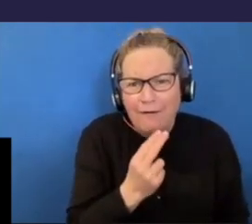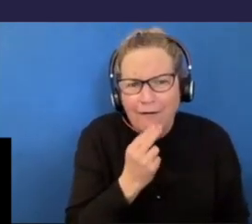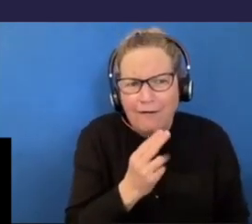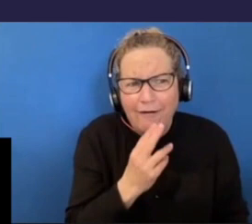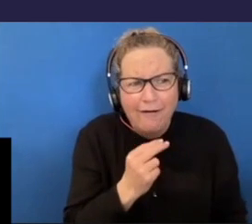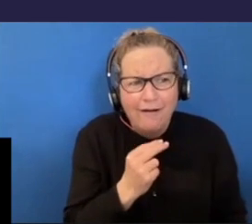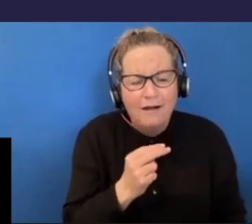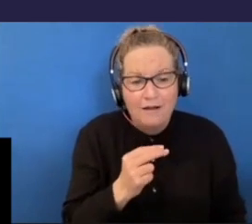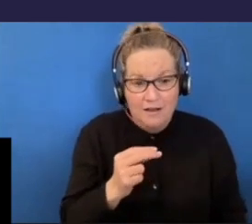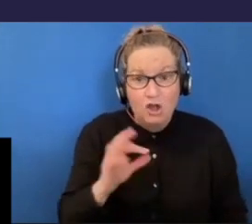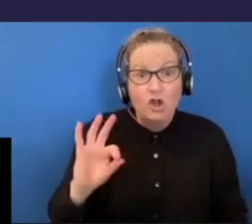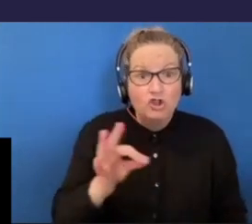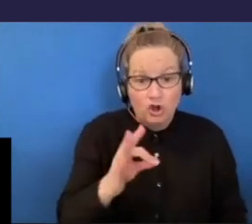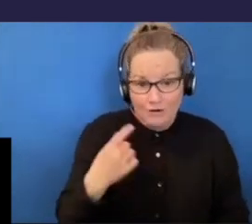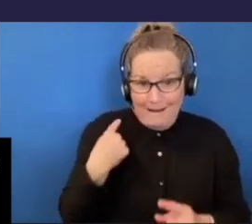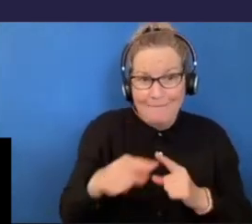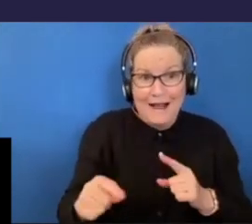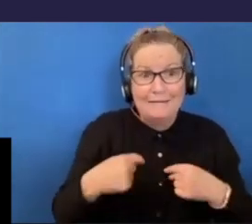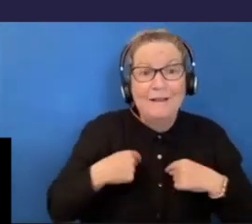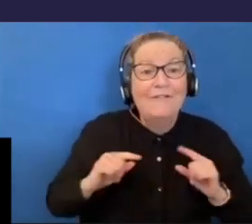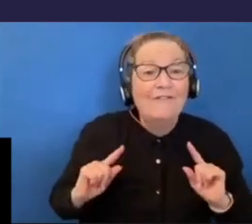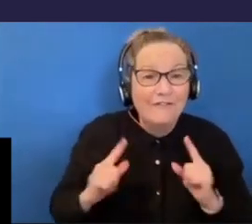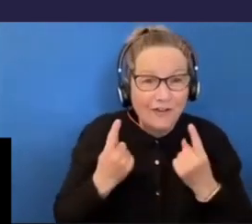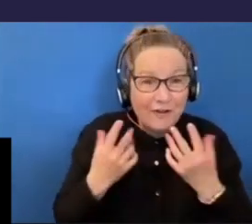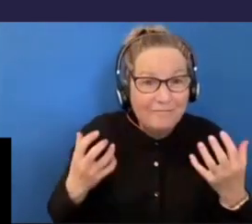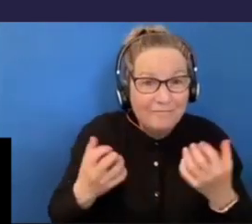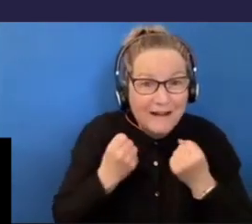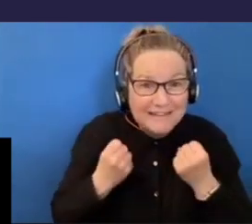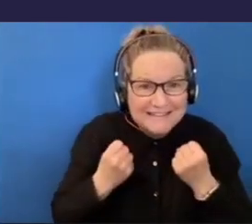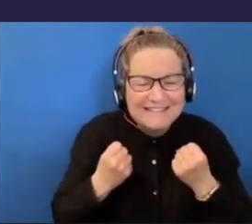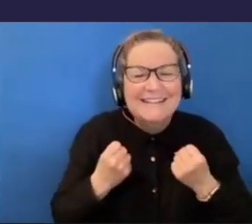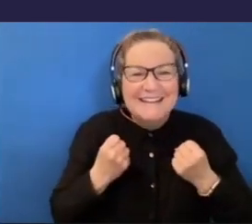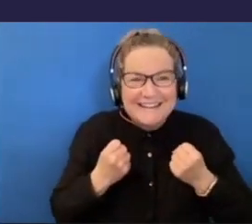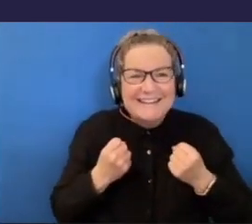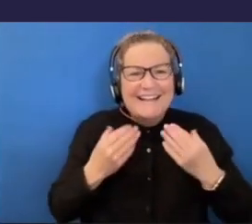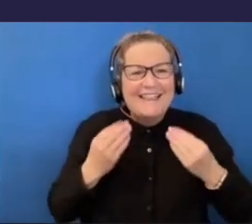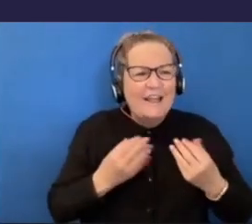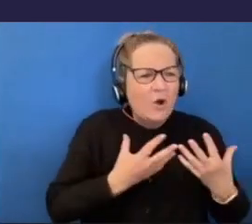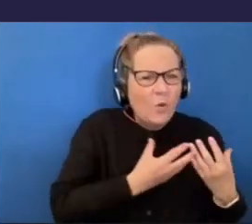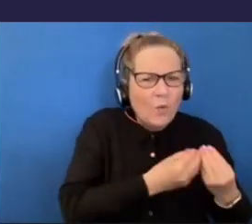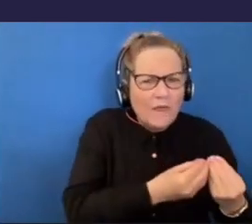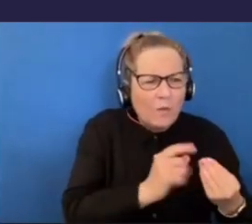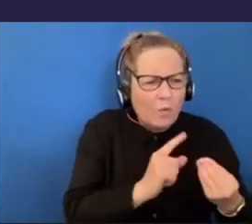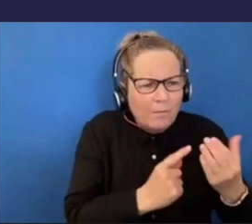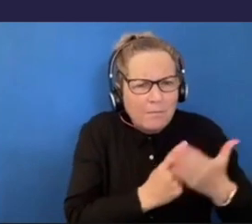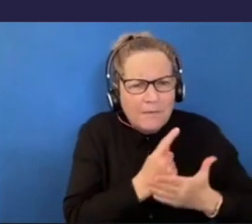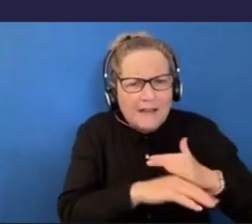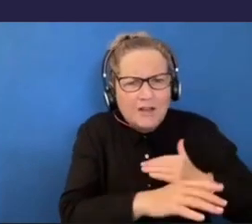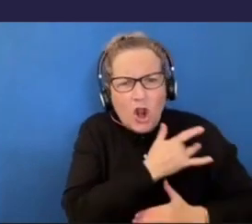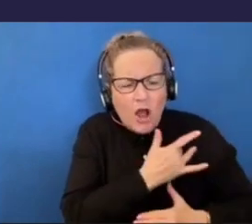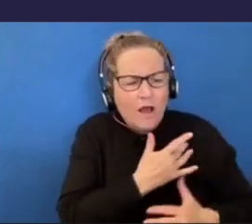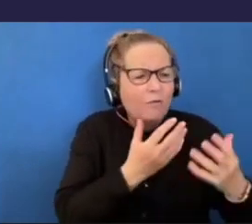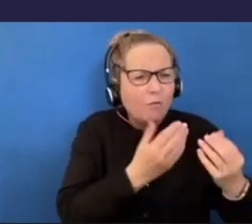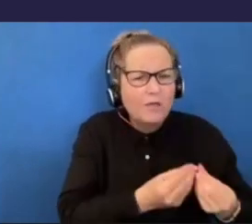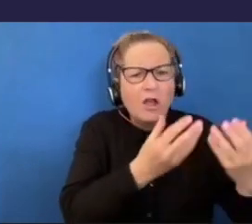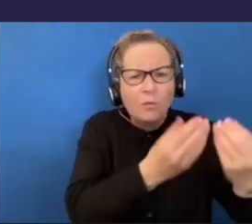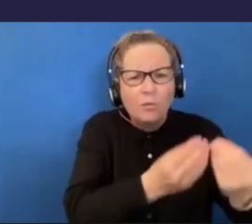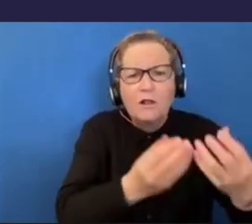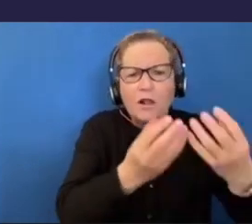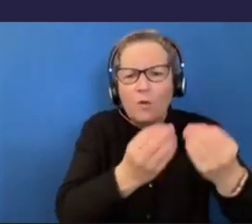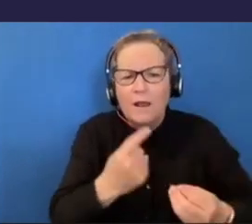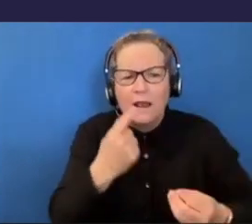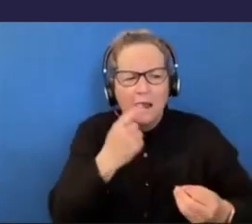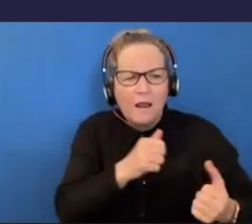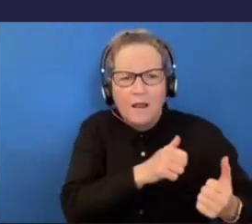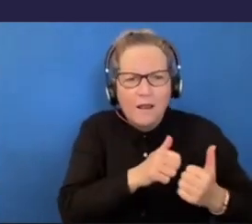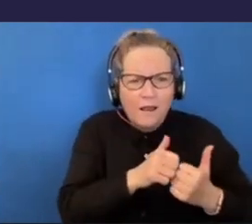for Angie, and started coming to a few more events that Jake had going on, and, yeah, just seeing if it would work, if we'd work